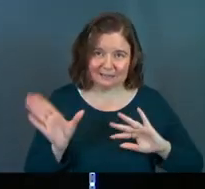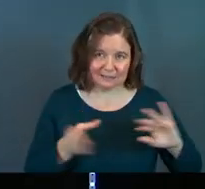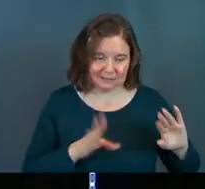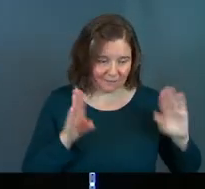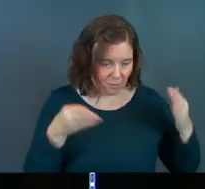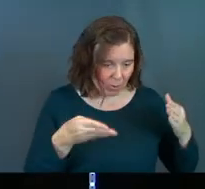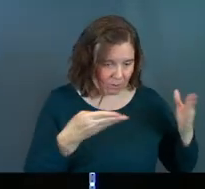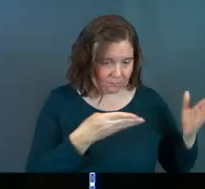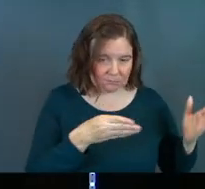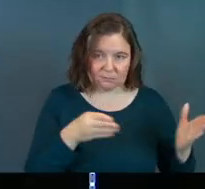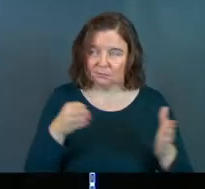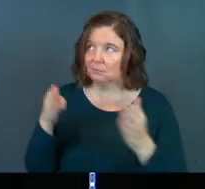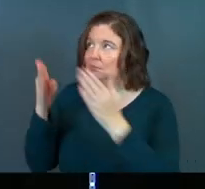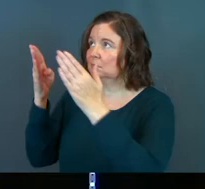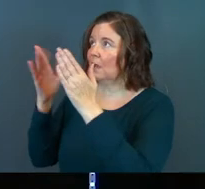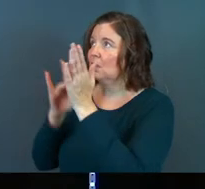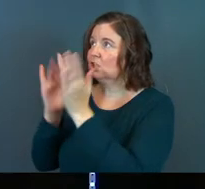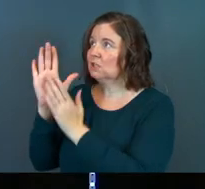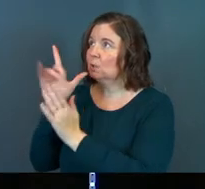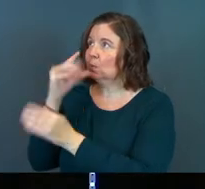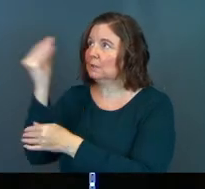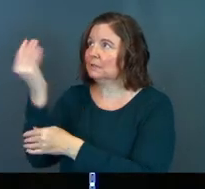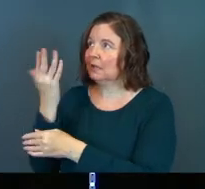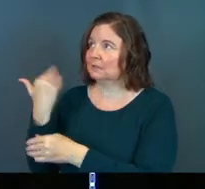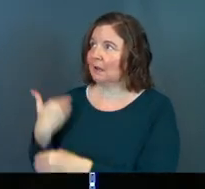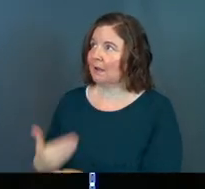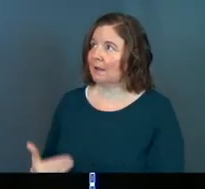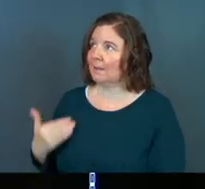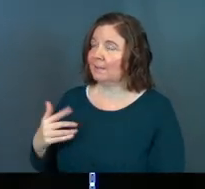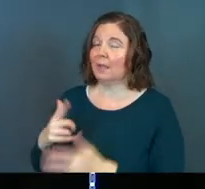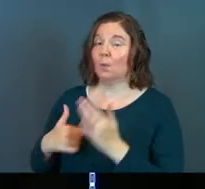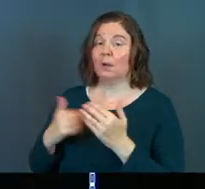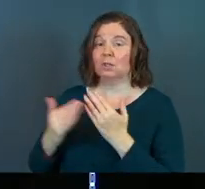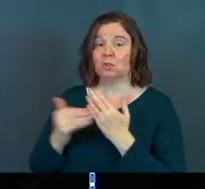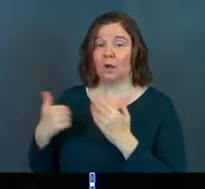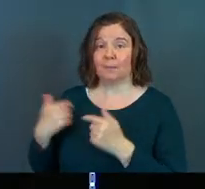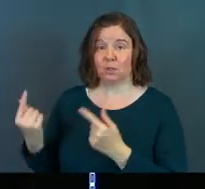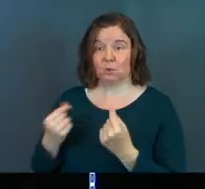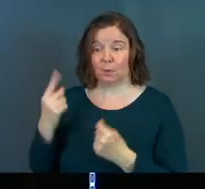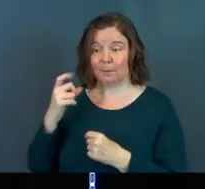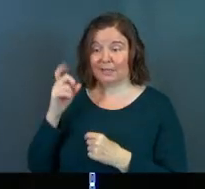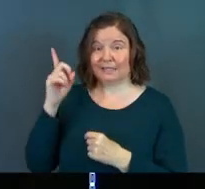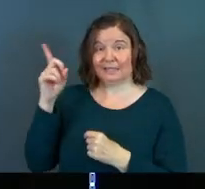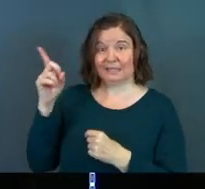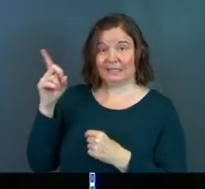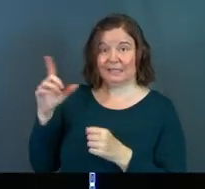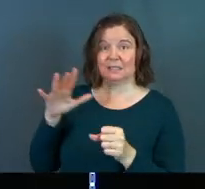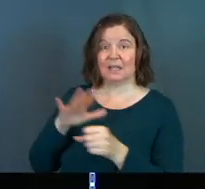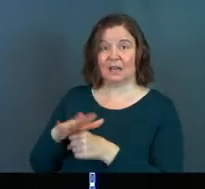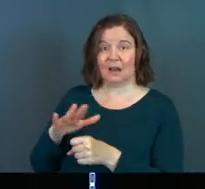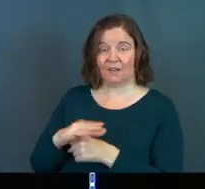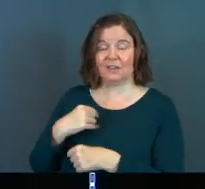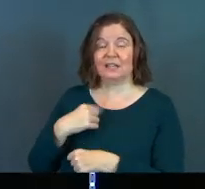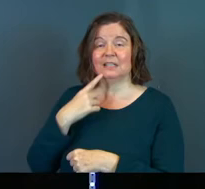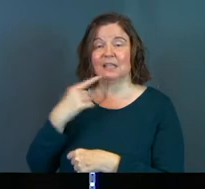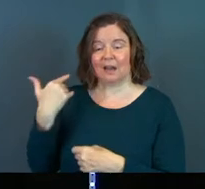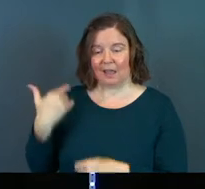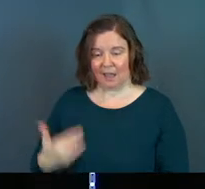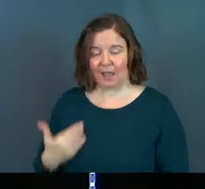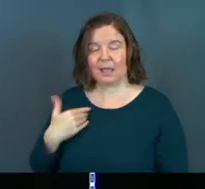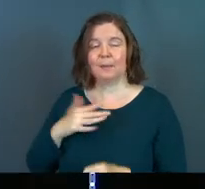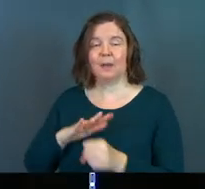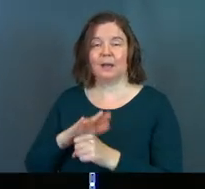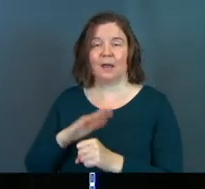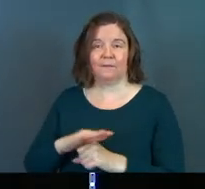and on who he says I am and what he has called me to do because he is enough and he says I